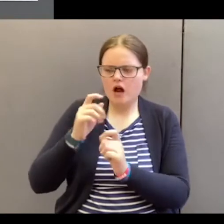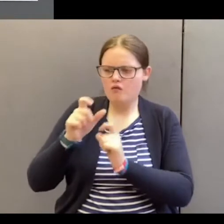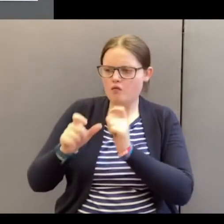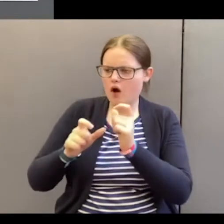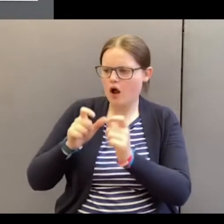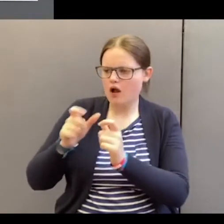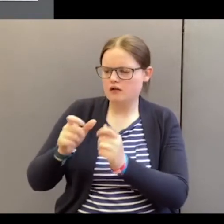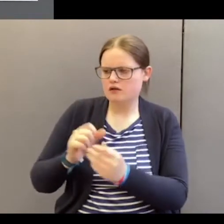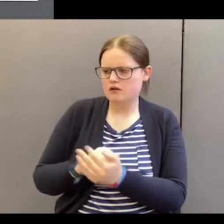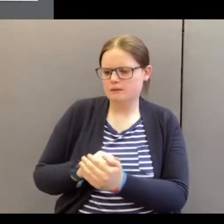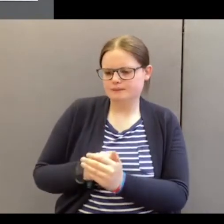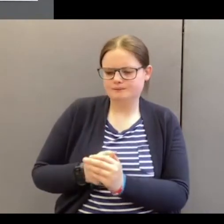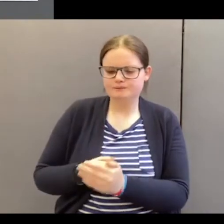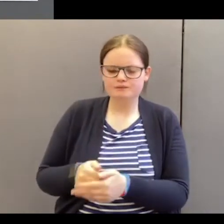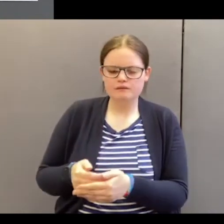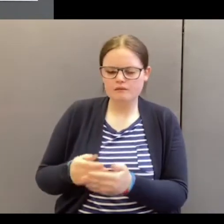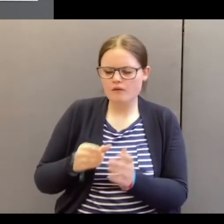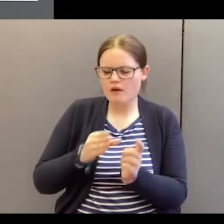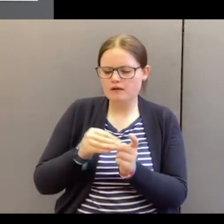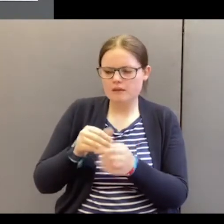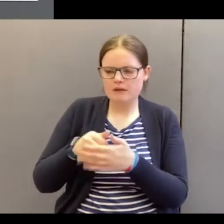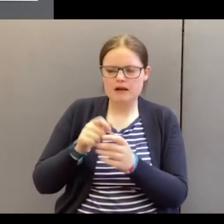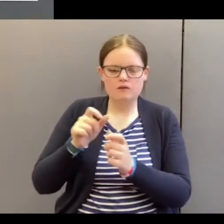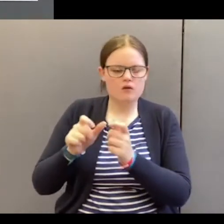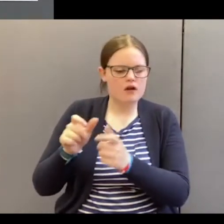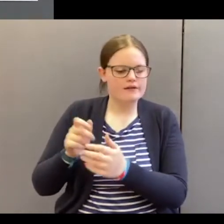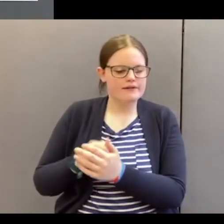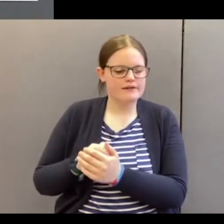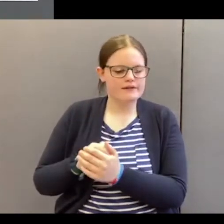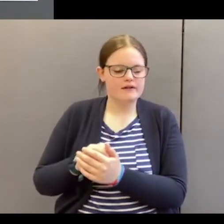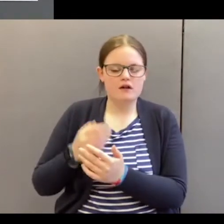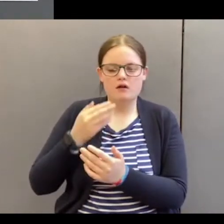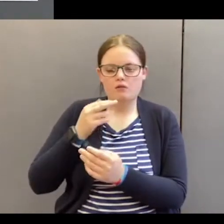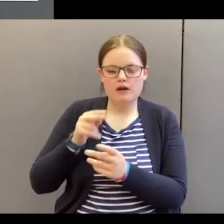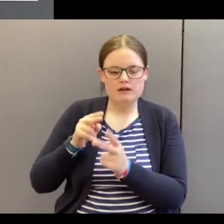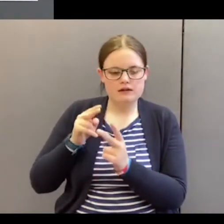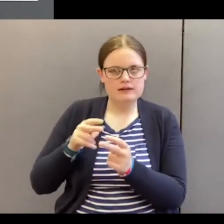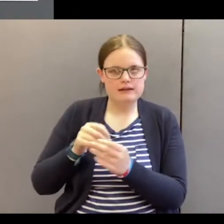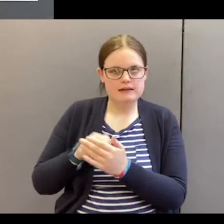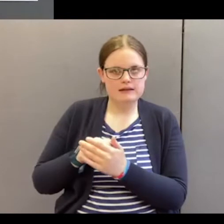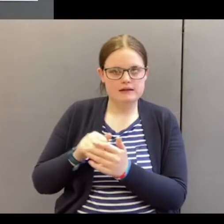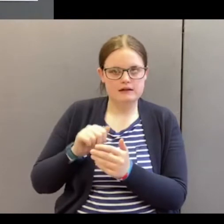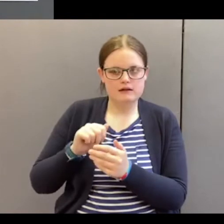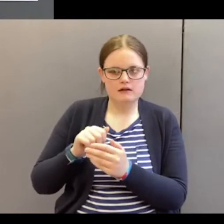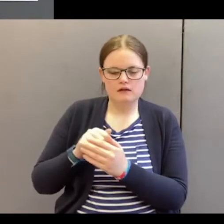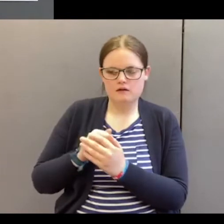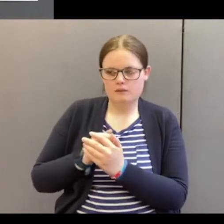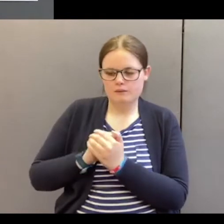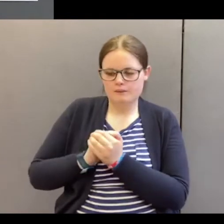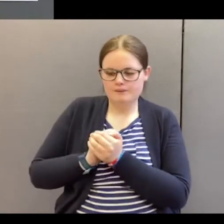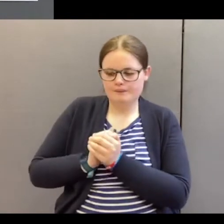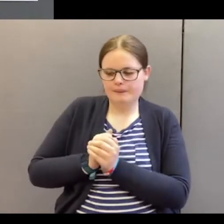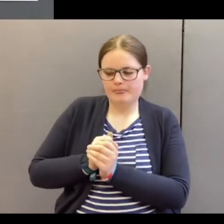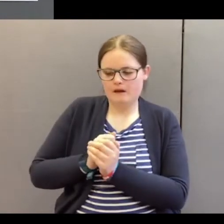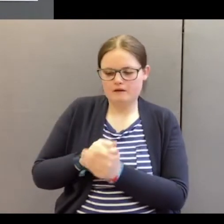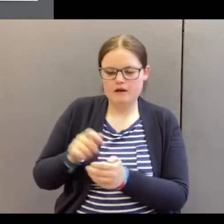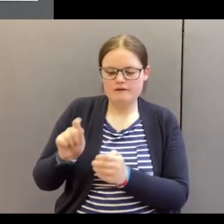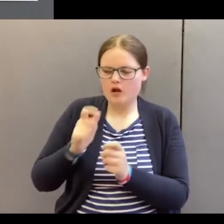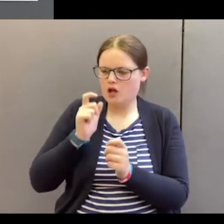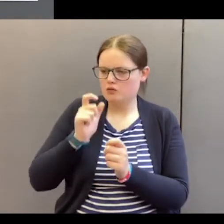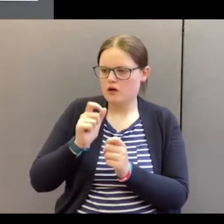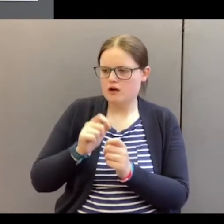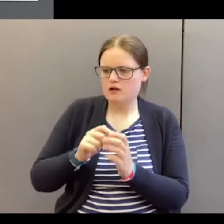illustrations within words when we look at their original, the first word,